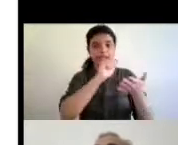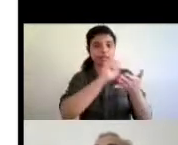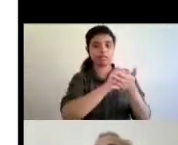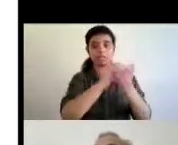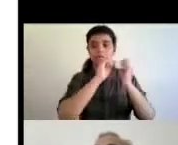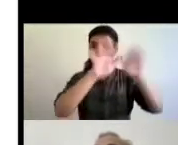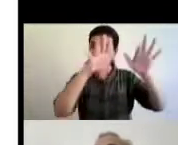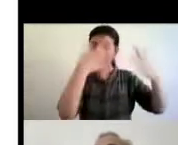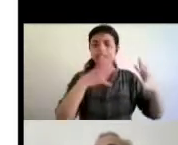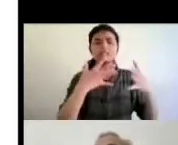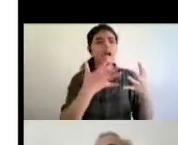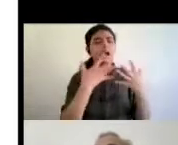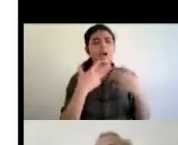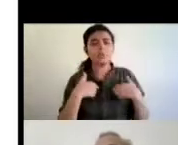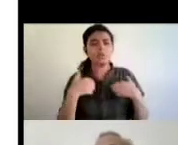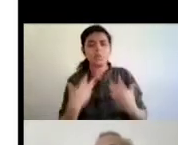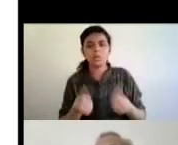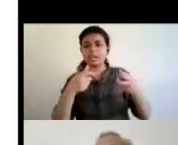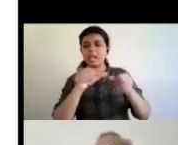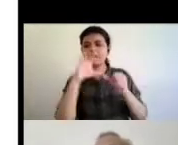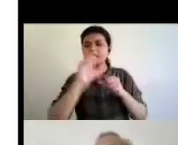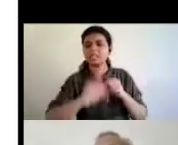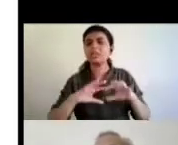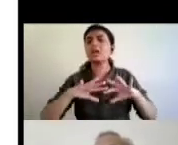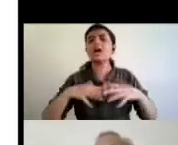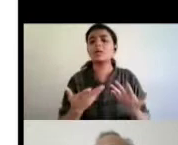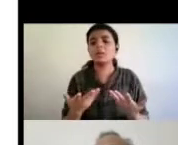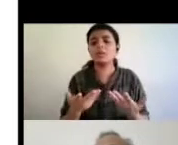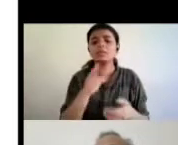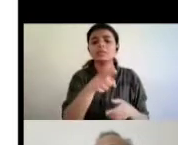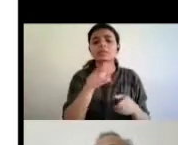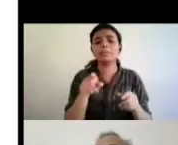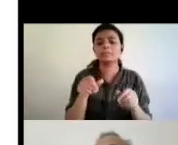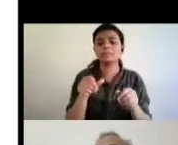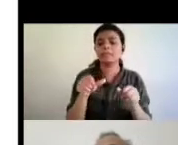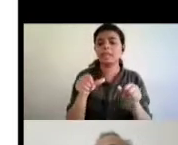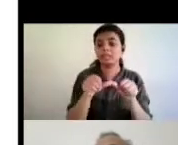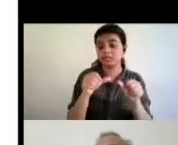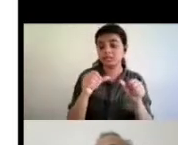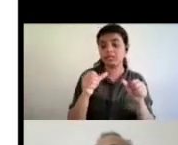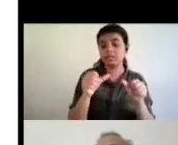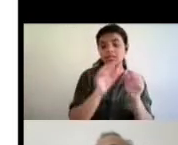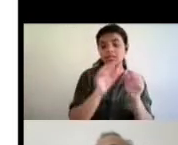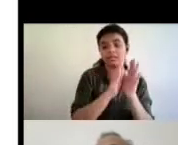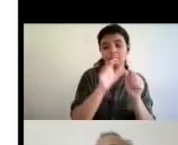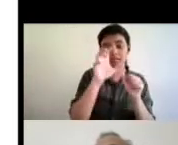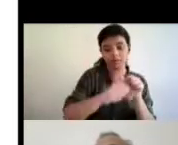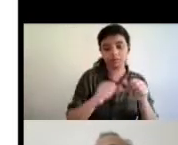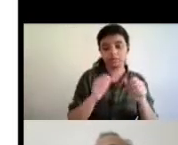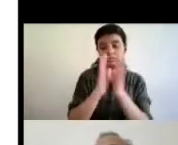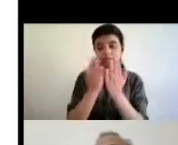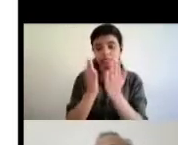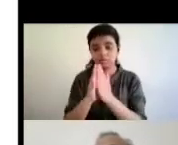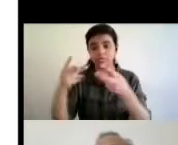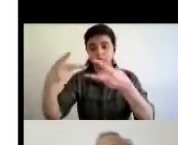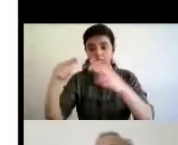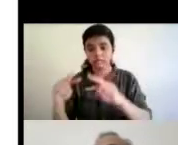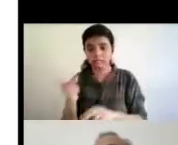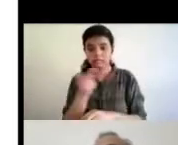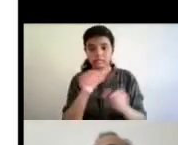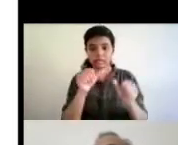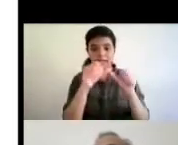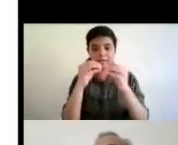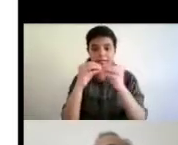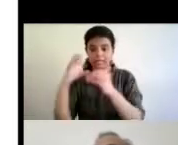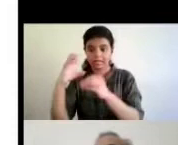that so it's accessible books consortium kind of created an international exchange for accessible